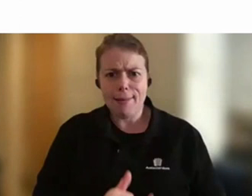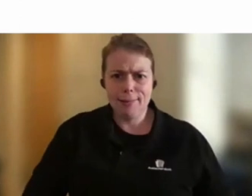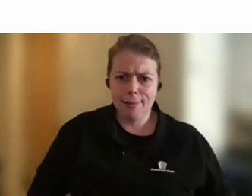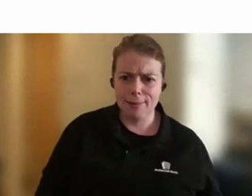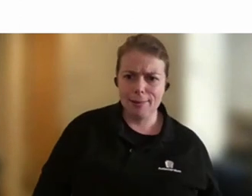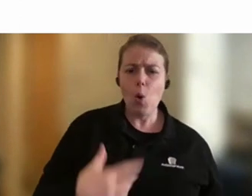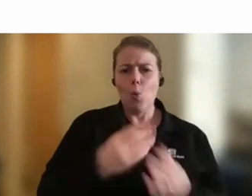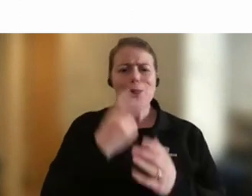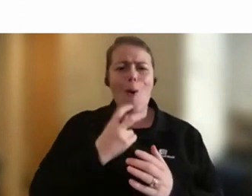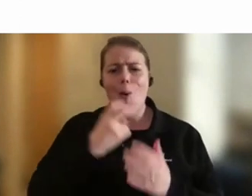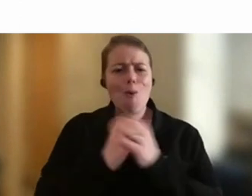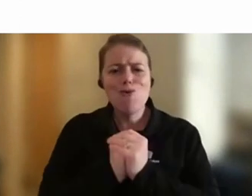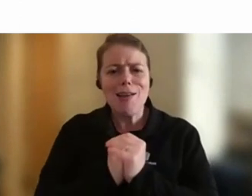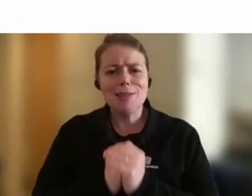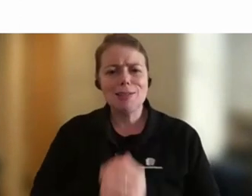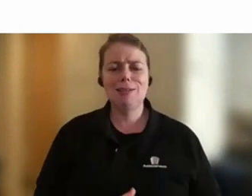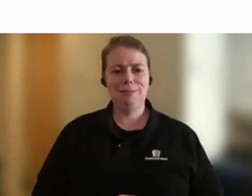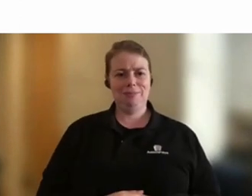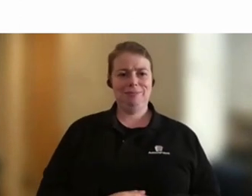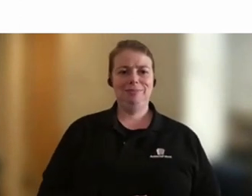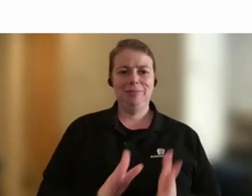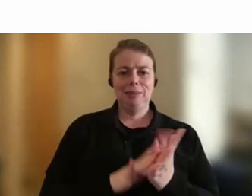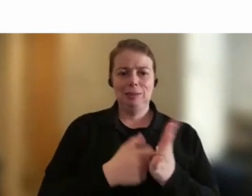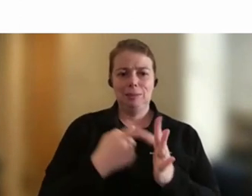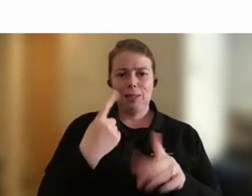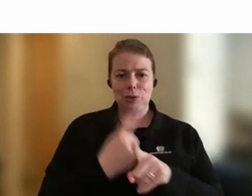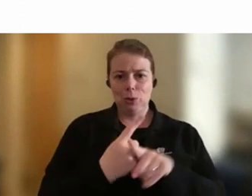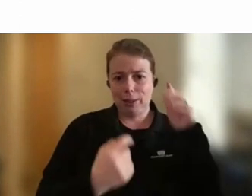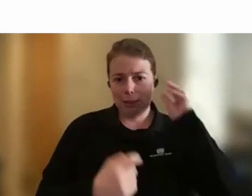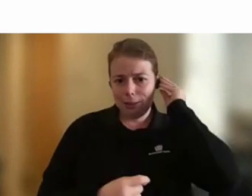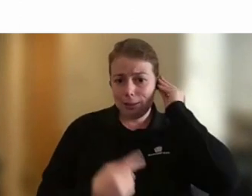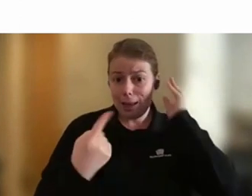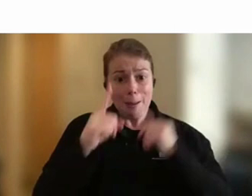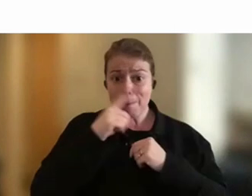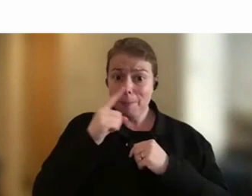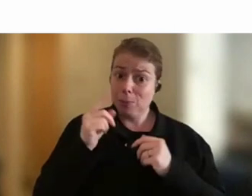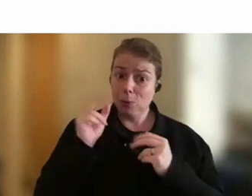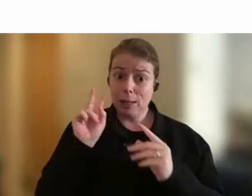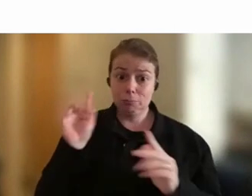friends. And obviously people are paying attention to it, so keep on doing it.